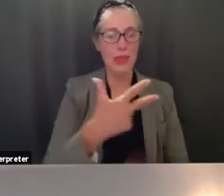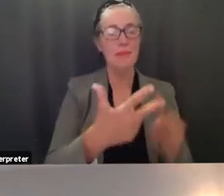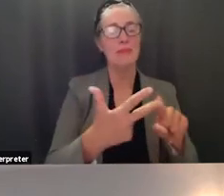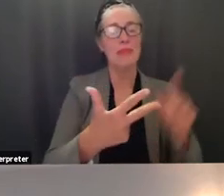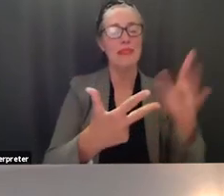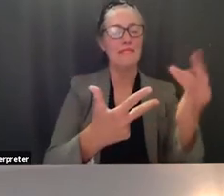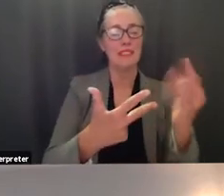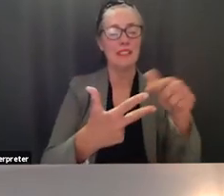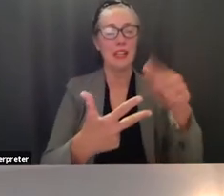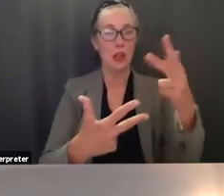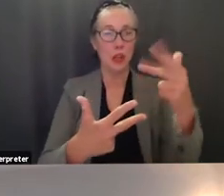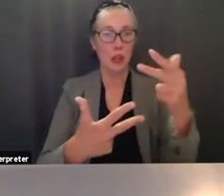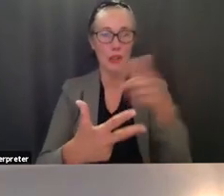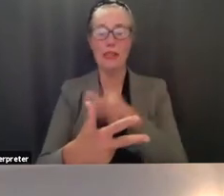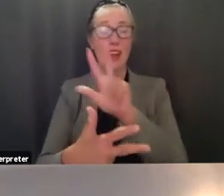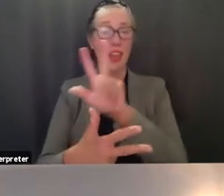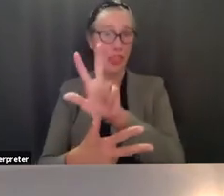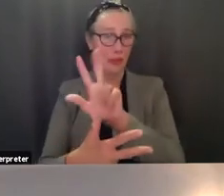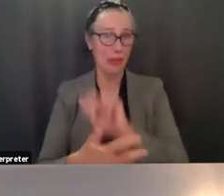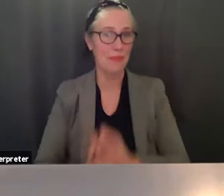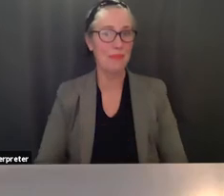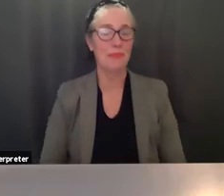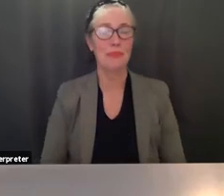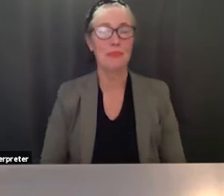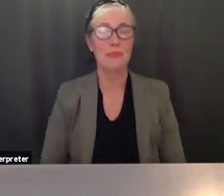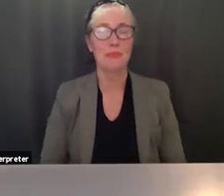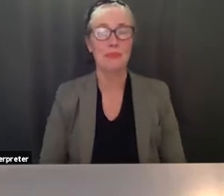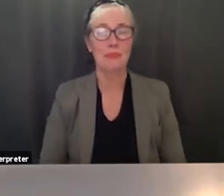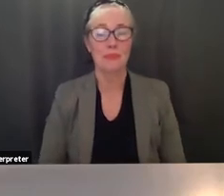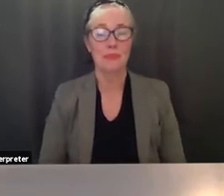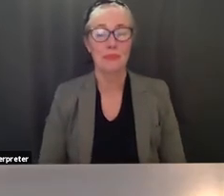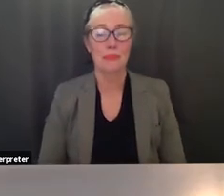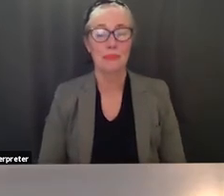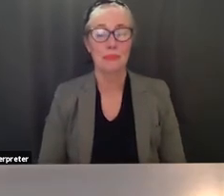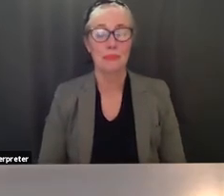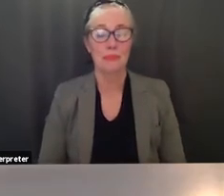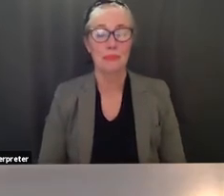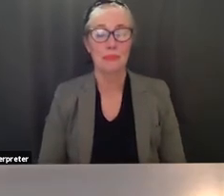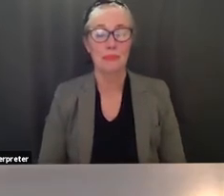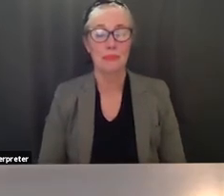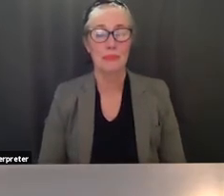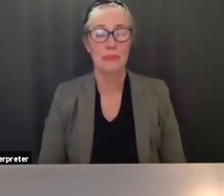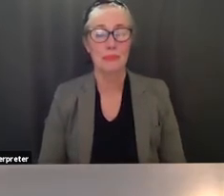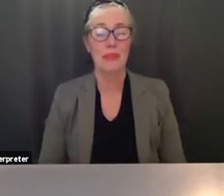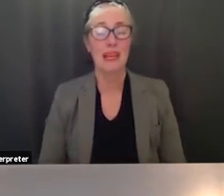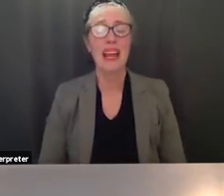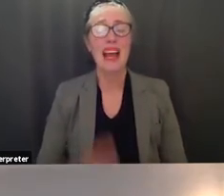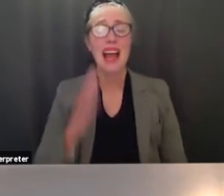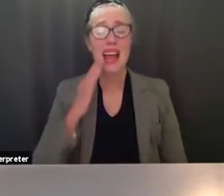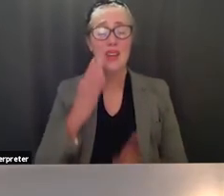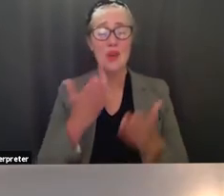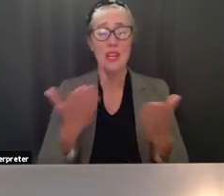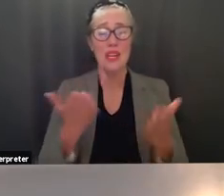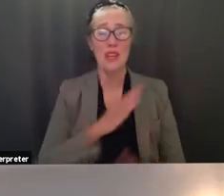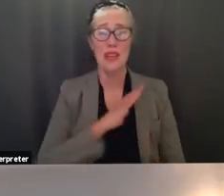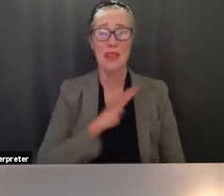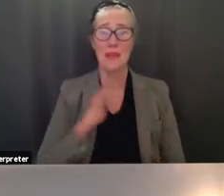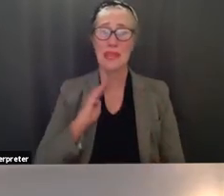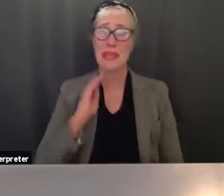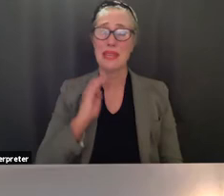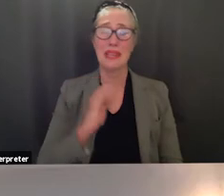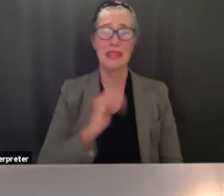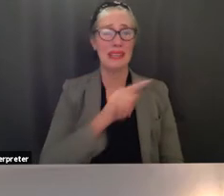and a three year old and um i know that here in this board meeting in this meeting everyone